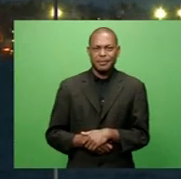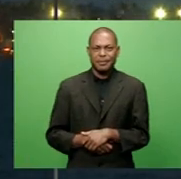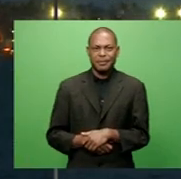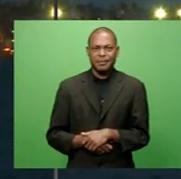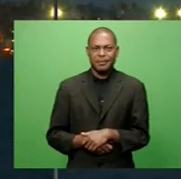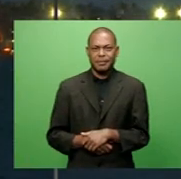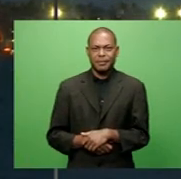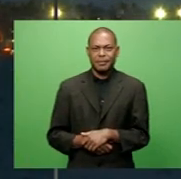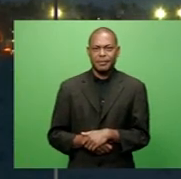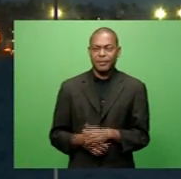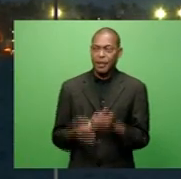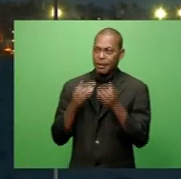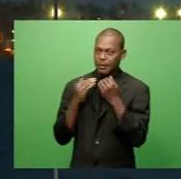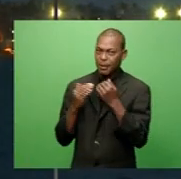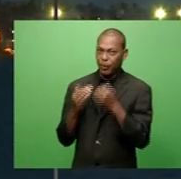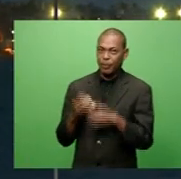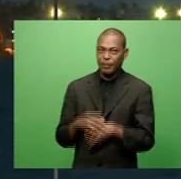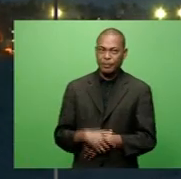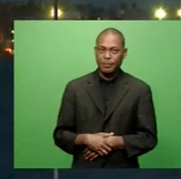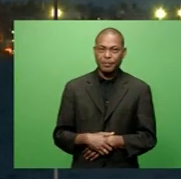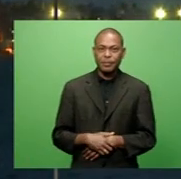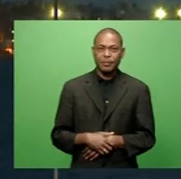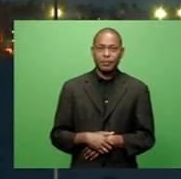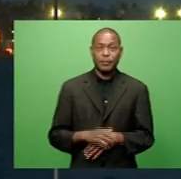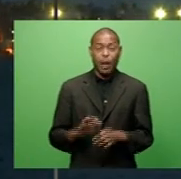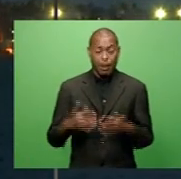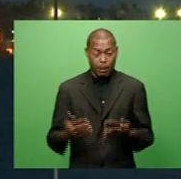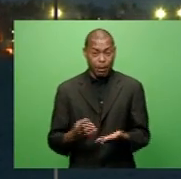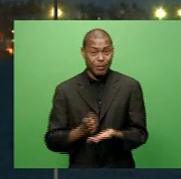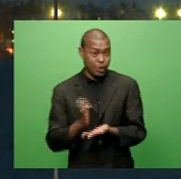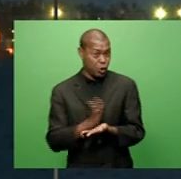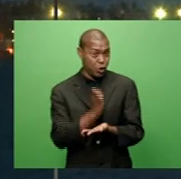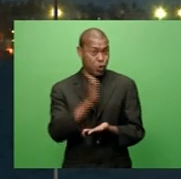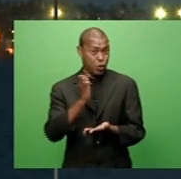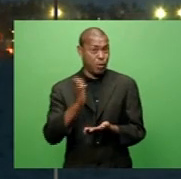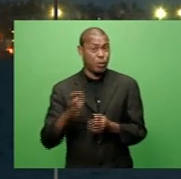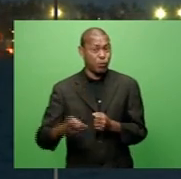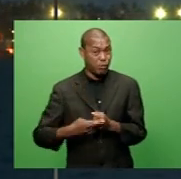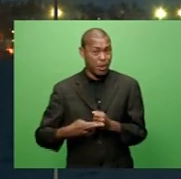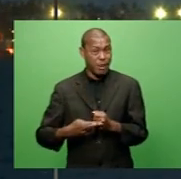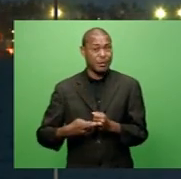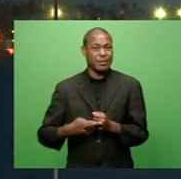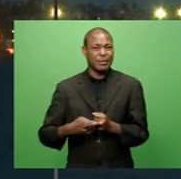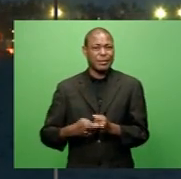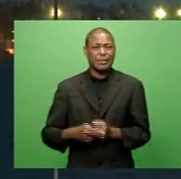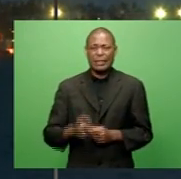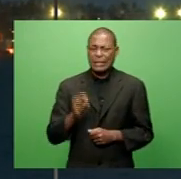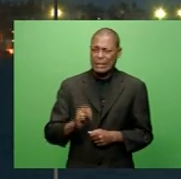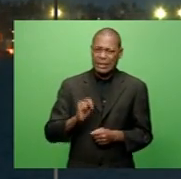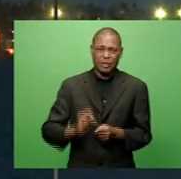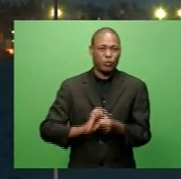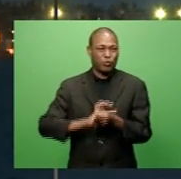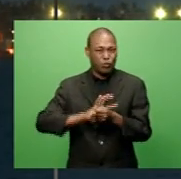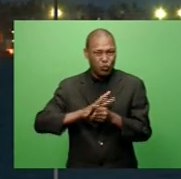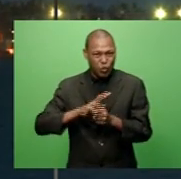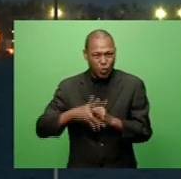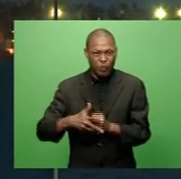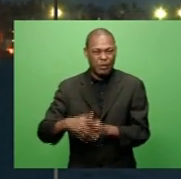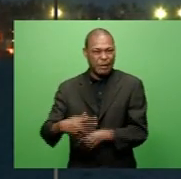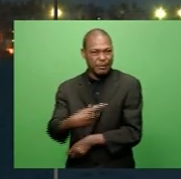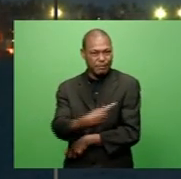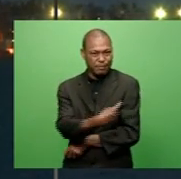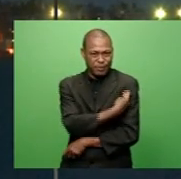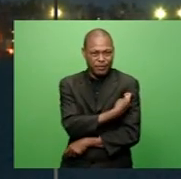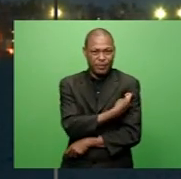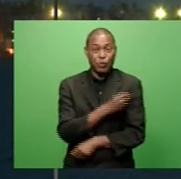Thank you, Kritika. Economic revival is critical for the government, which is why it's aggressively pursuing access to COVID-19 vaccines.